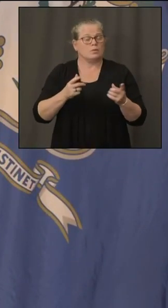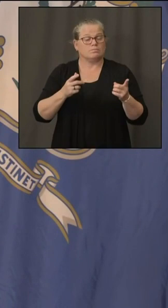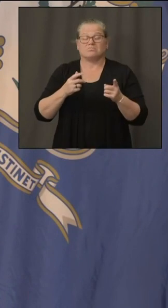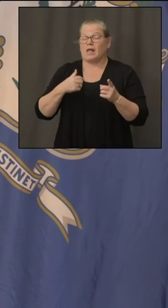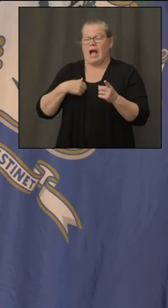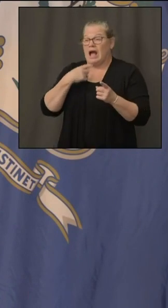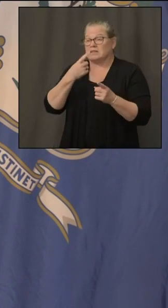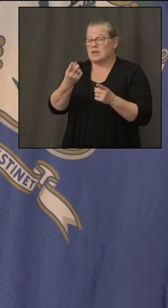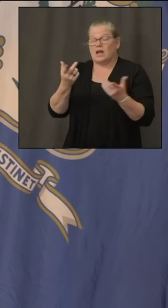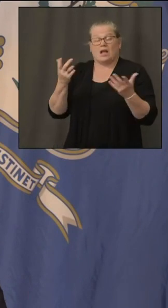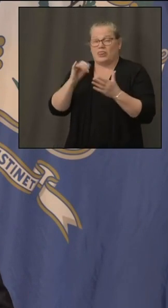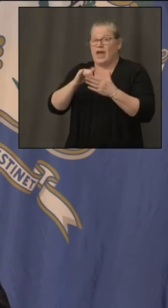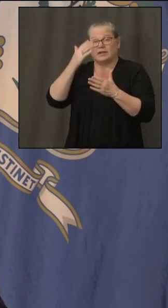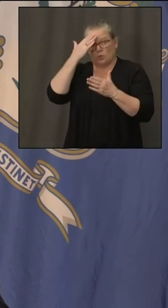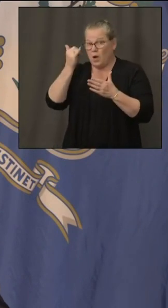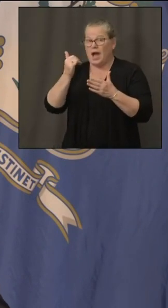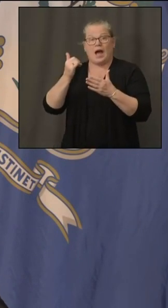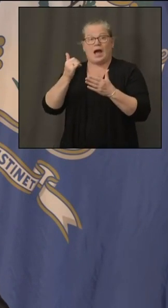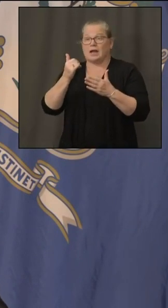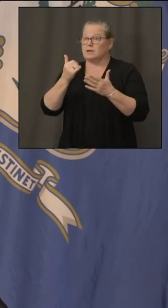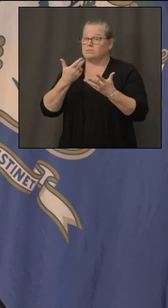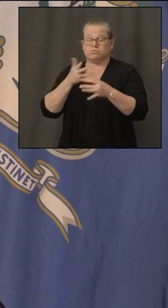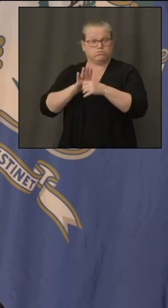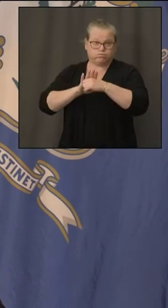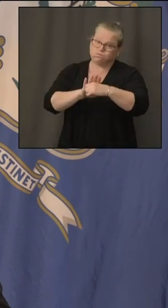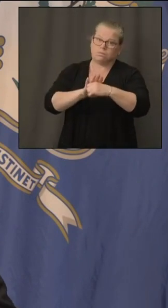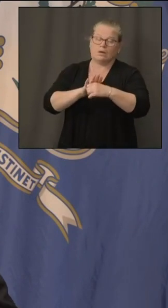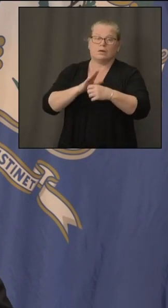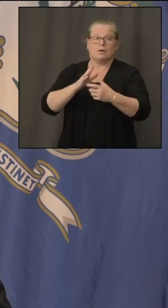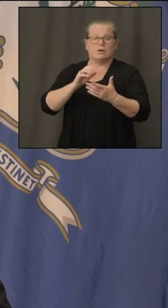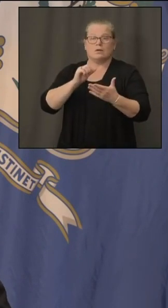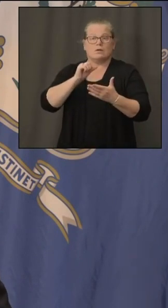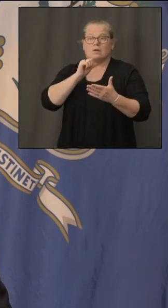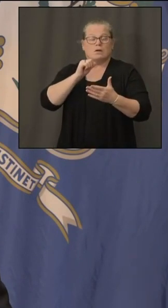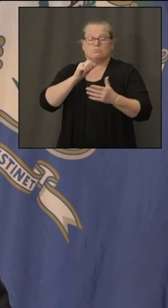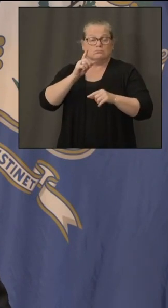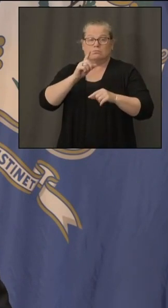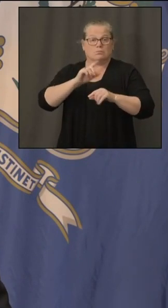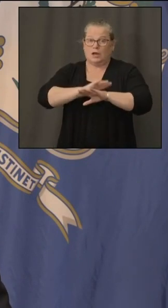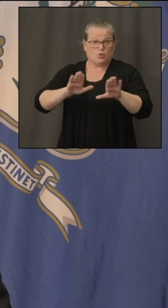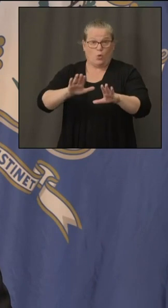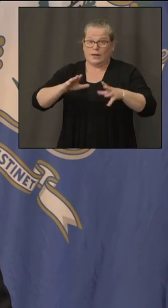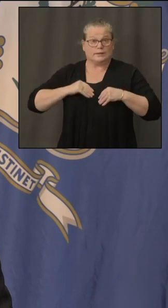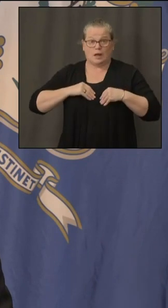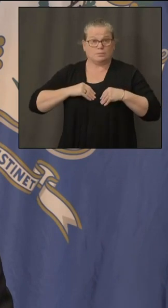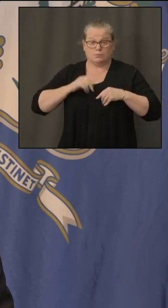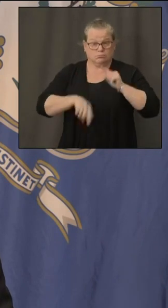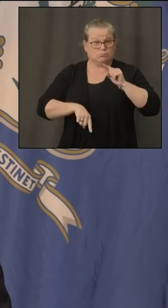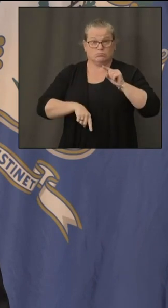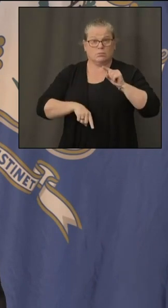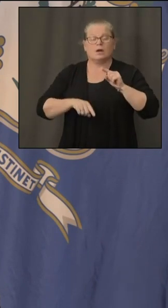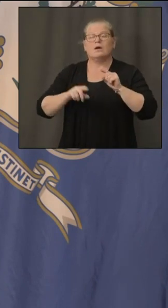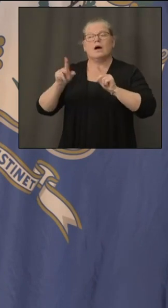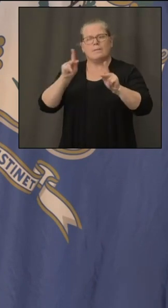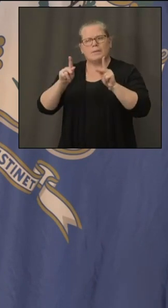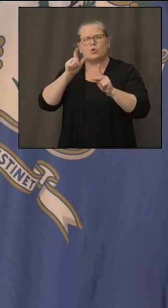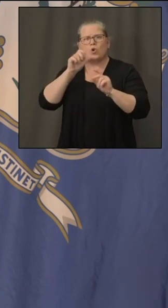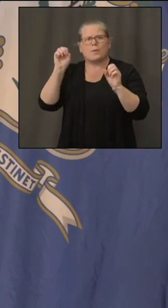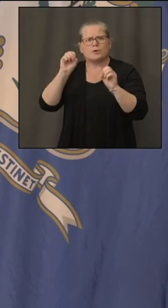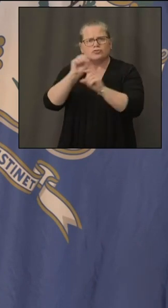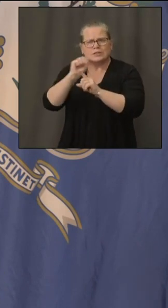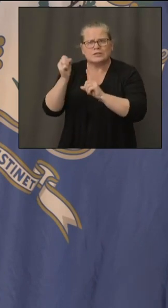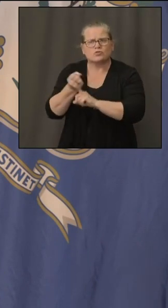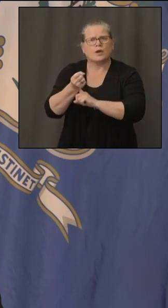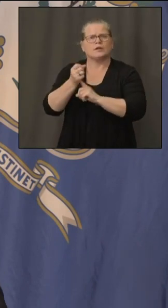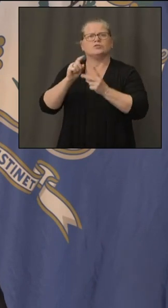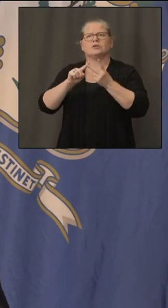this is absolutely unacceptable but first of all those people in an elevator and other of those emergency situations let us know we will take care of